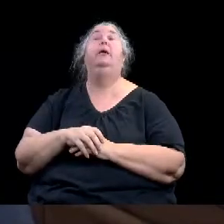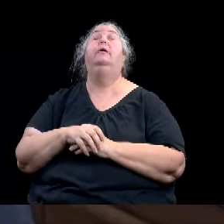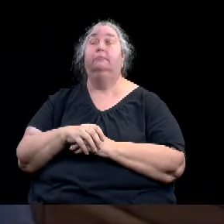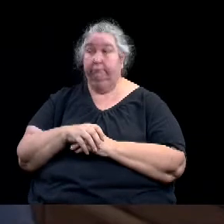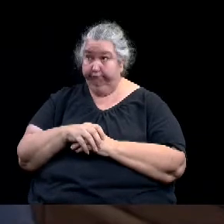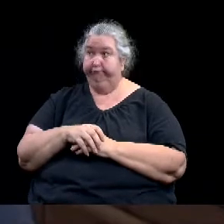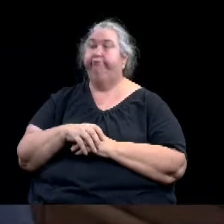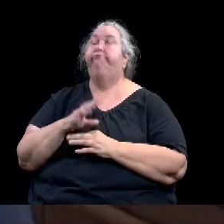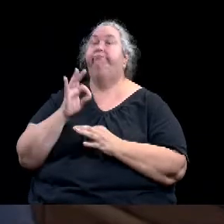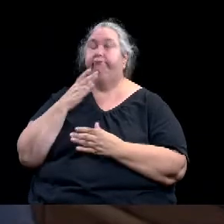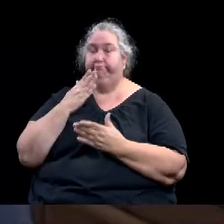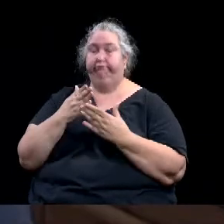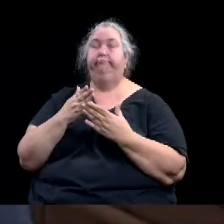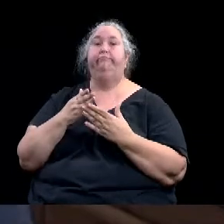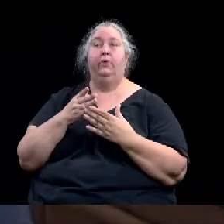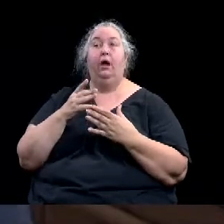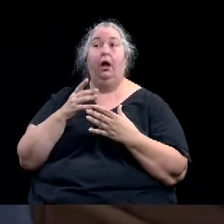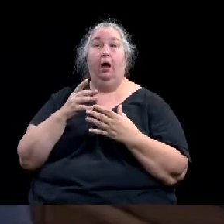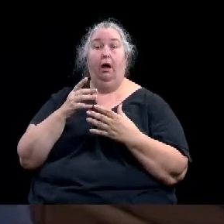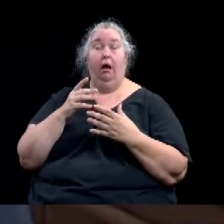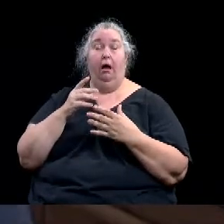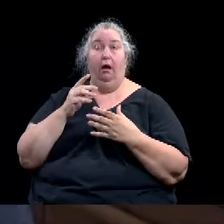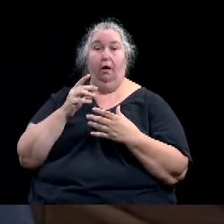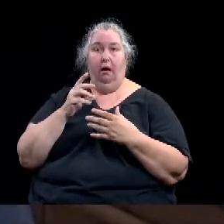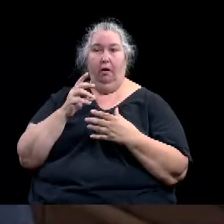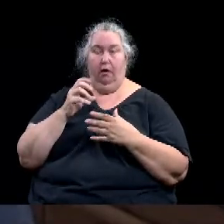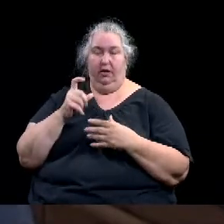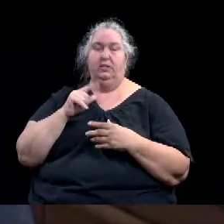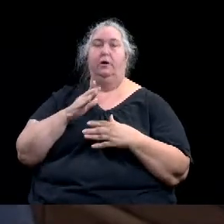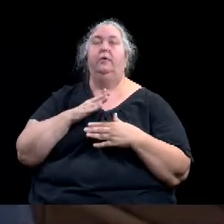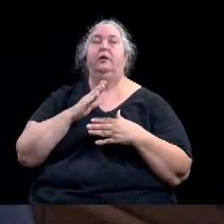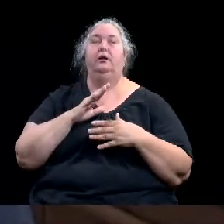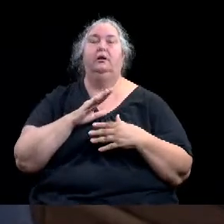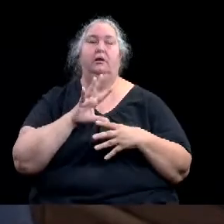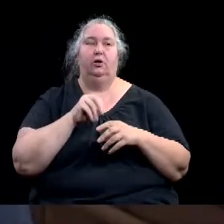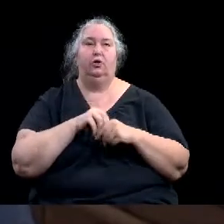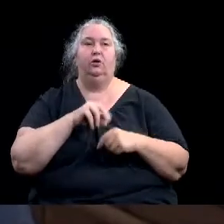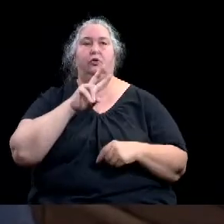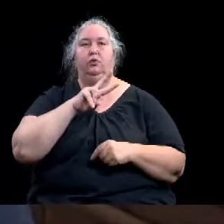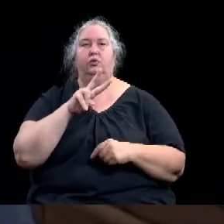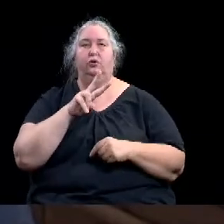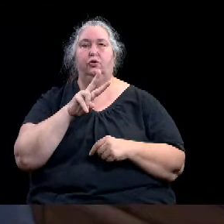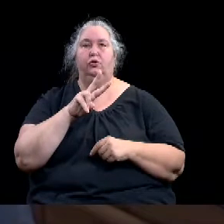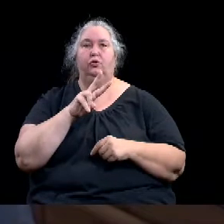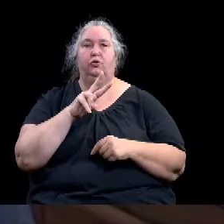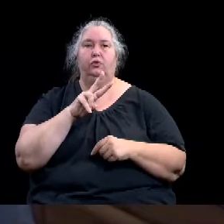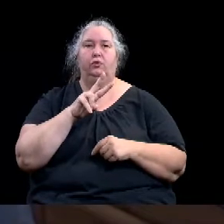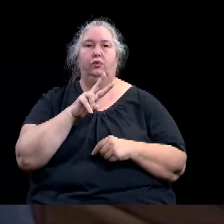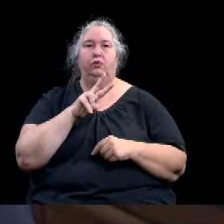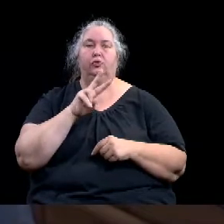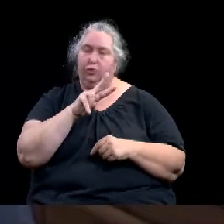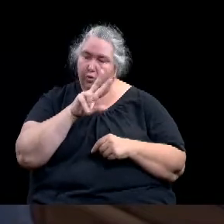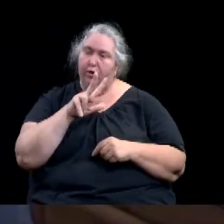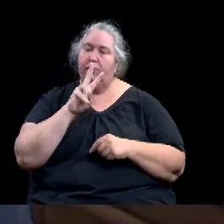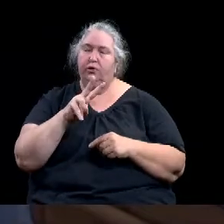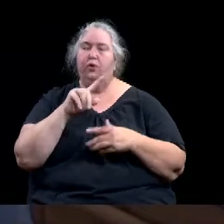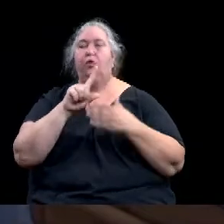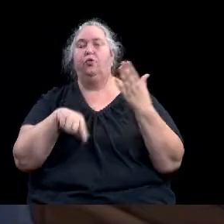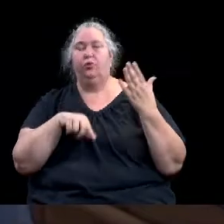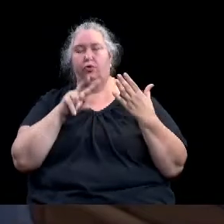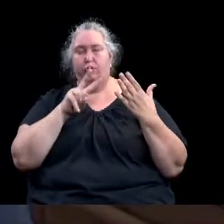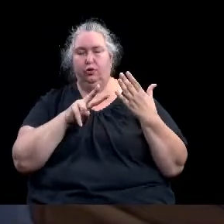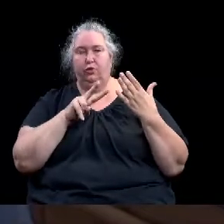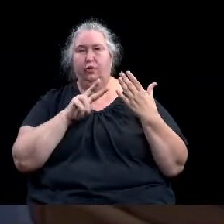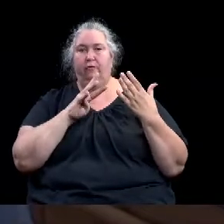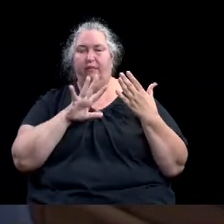2021-245 with the exceptions of 232 and 244. I'll now ask city manager Bradley Ford to introduce the first work